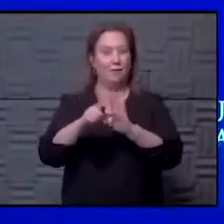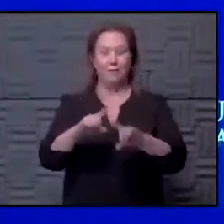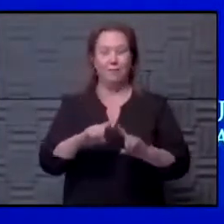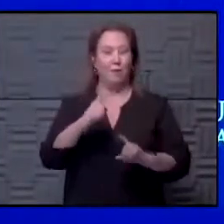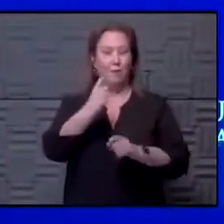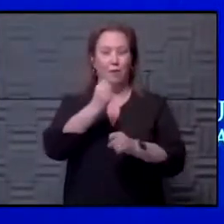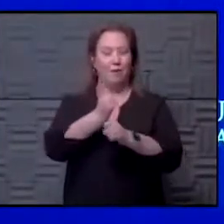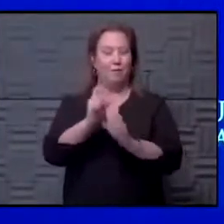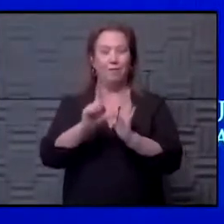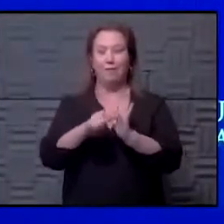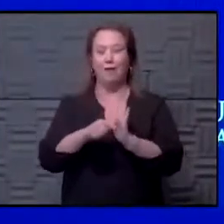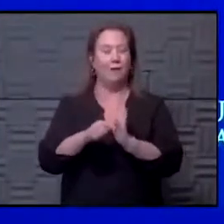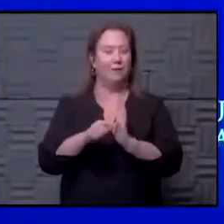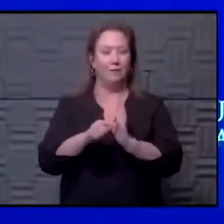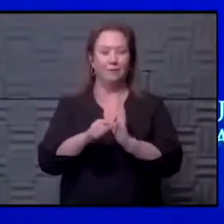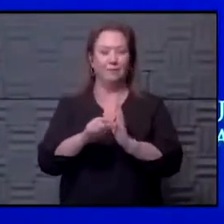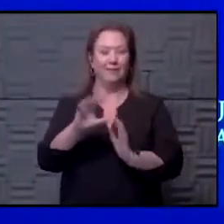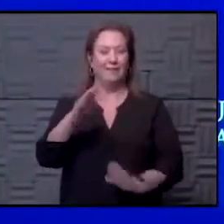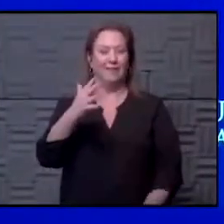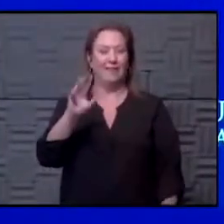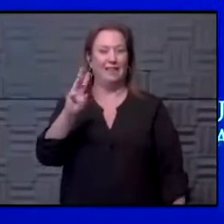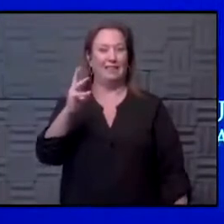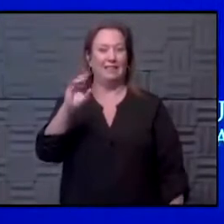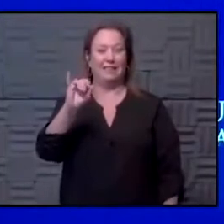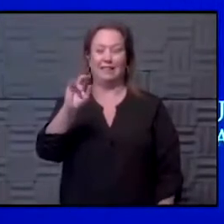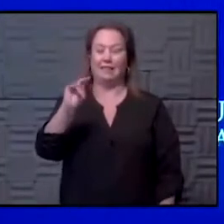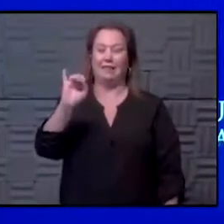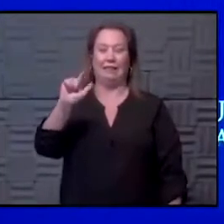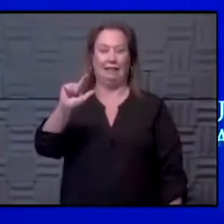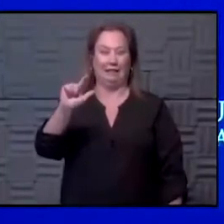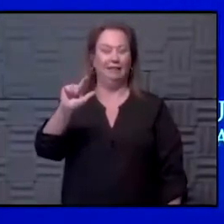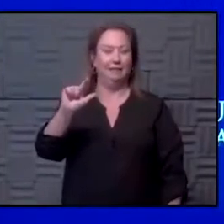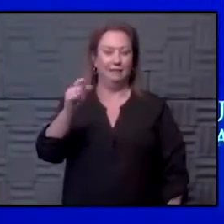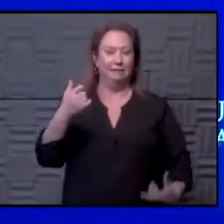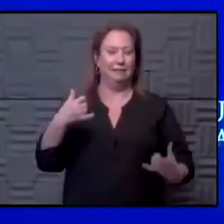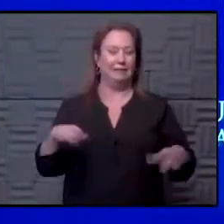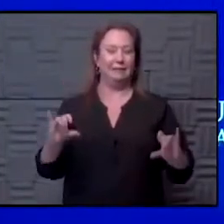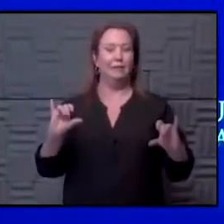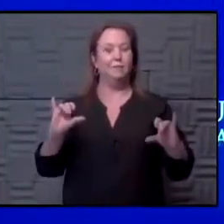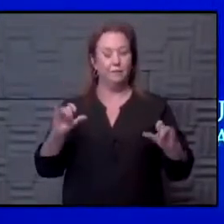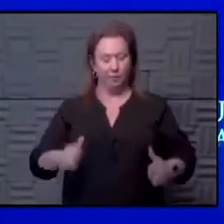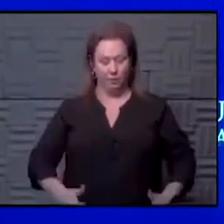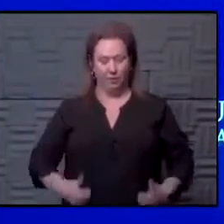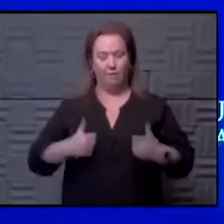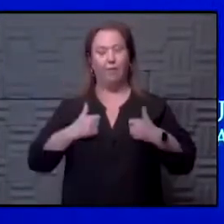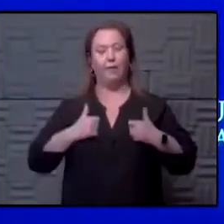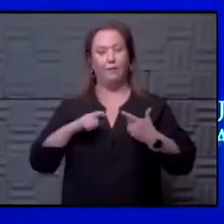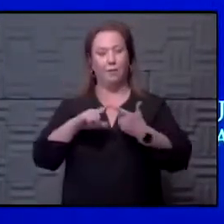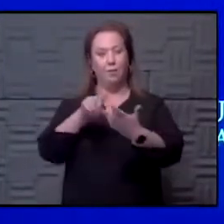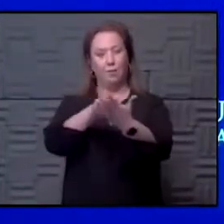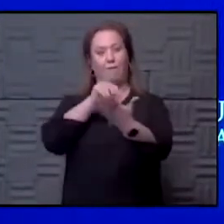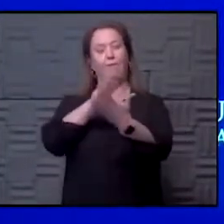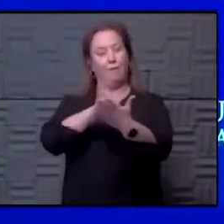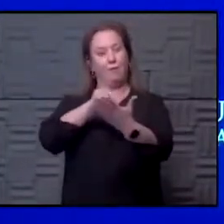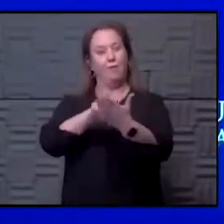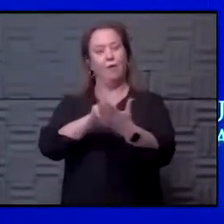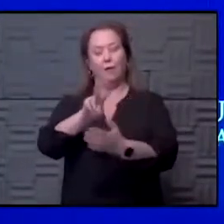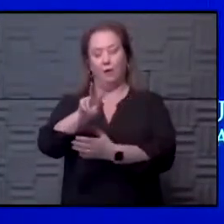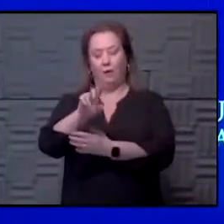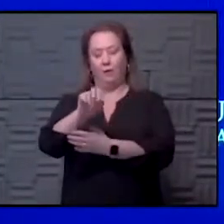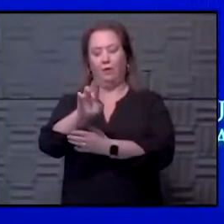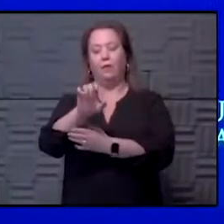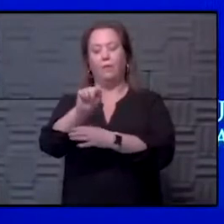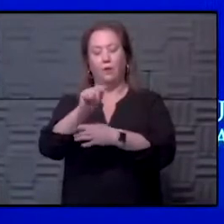in, you know, I'm going to say we're in the fifth or sixth inning. And I think because we've lived a lot and we've learned a lot, the variants are